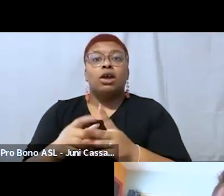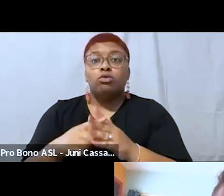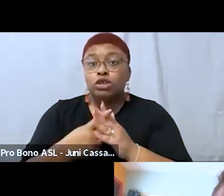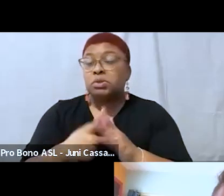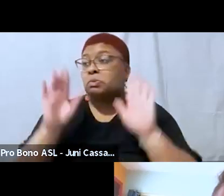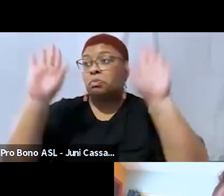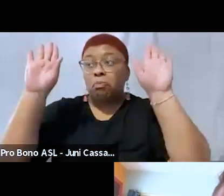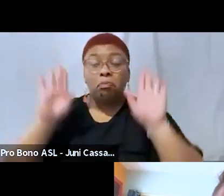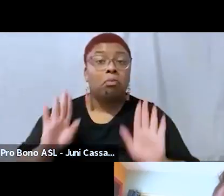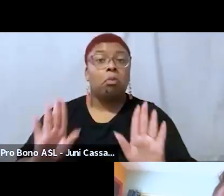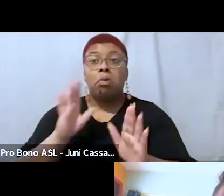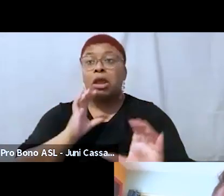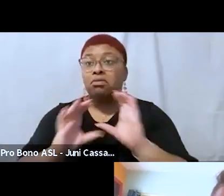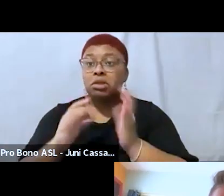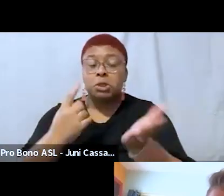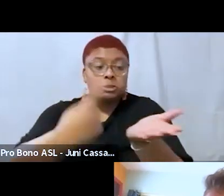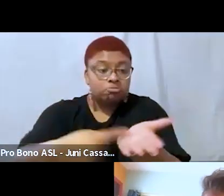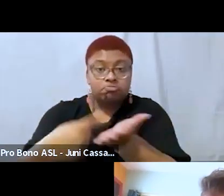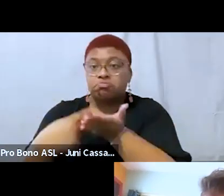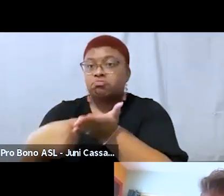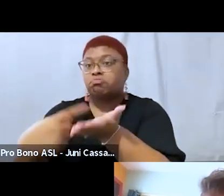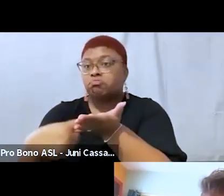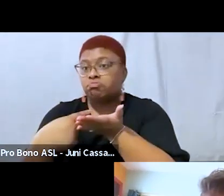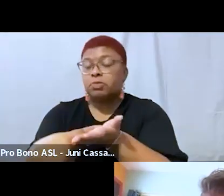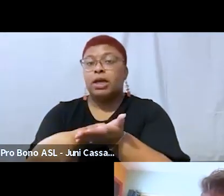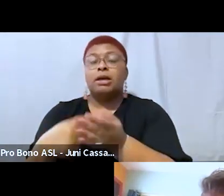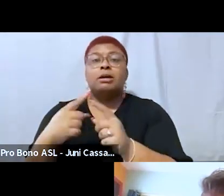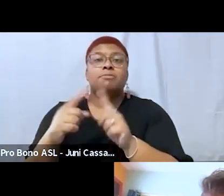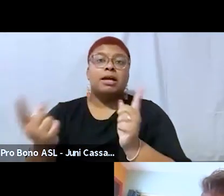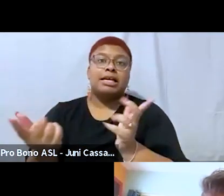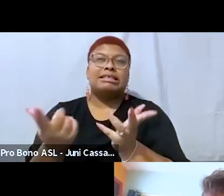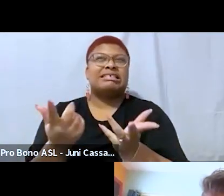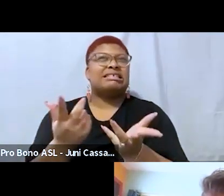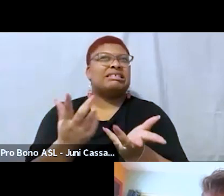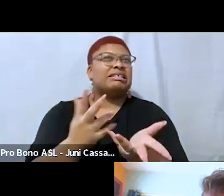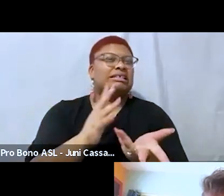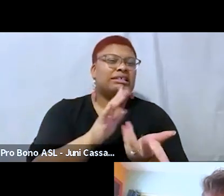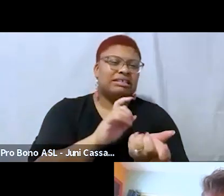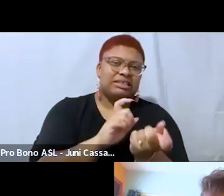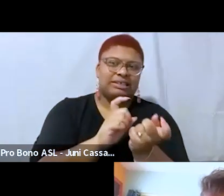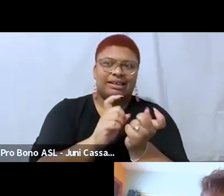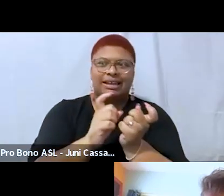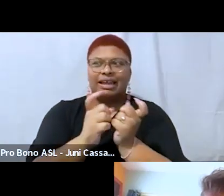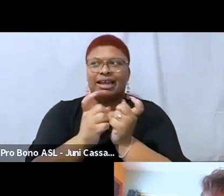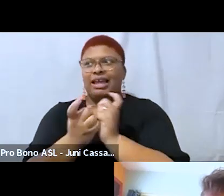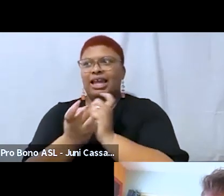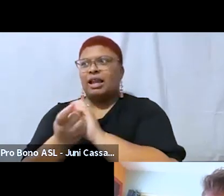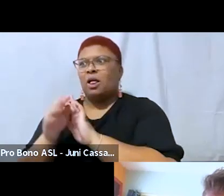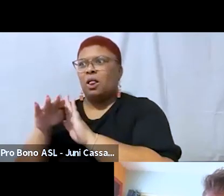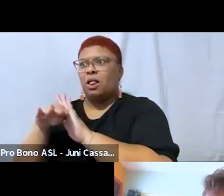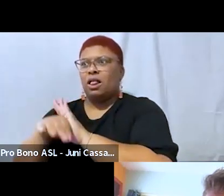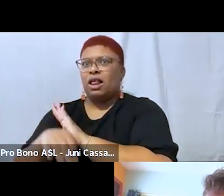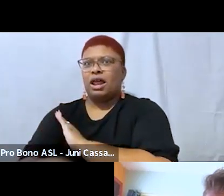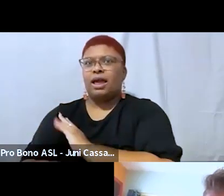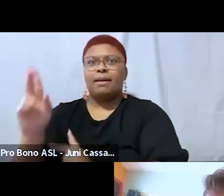um but then it um kind of devolved to a point where um people had to